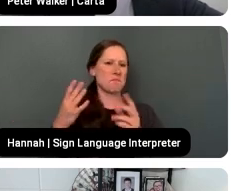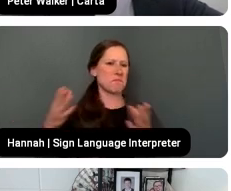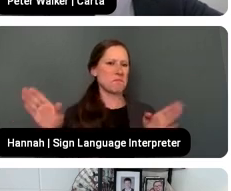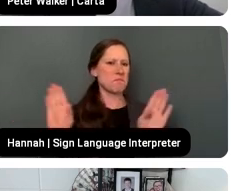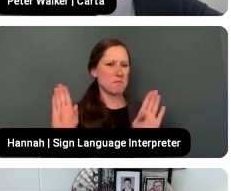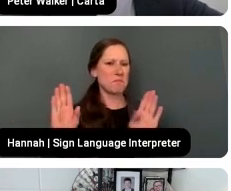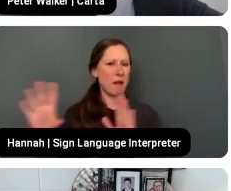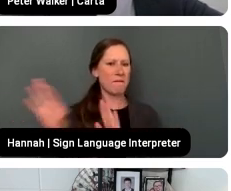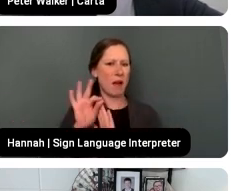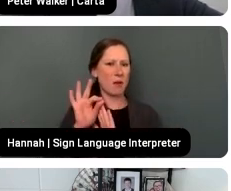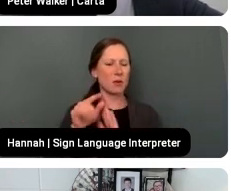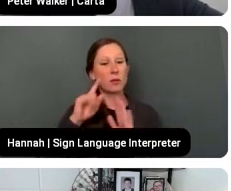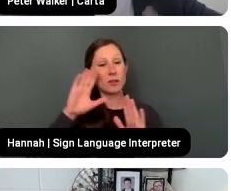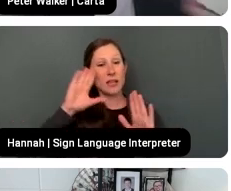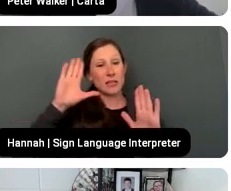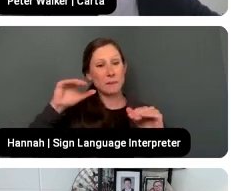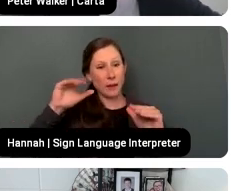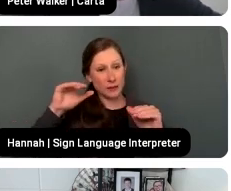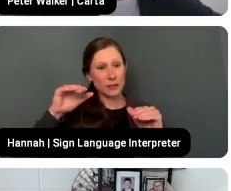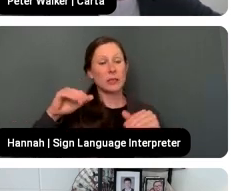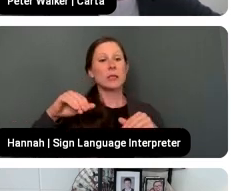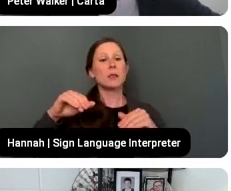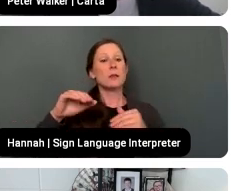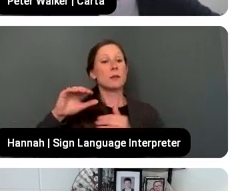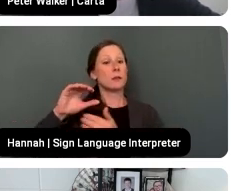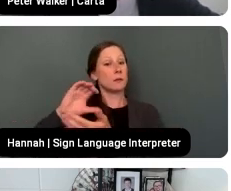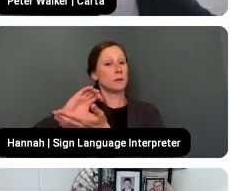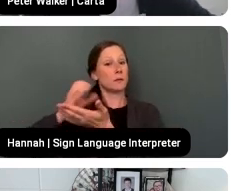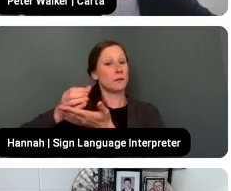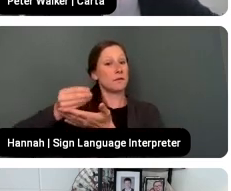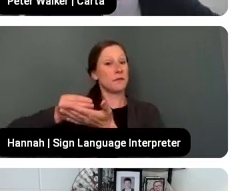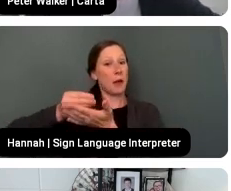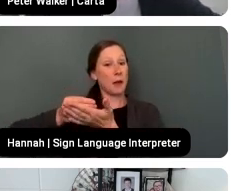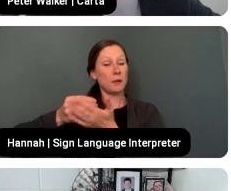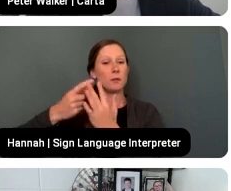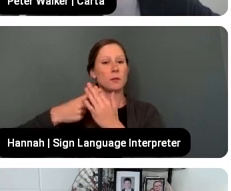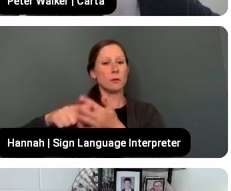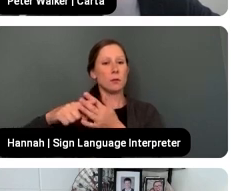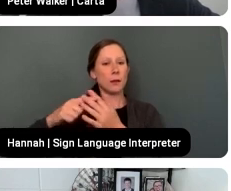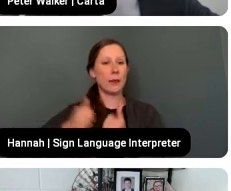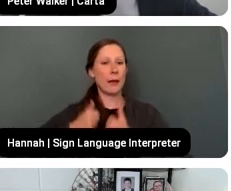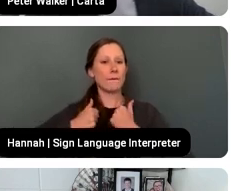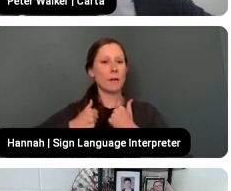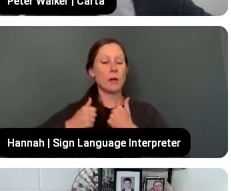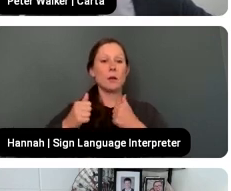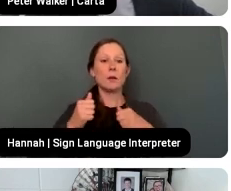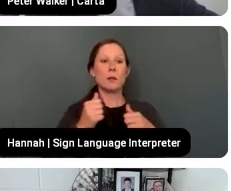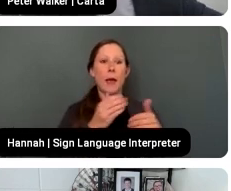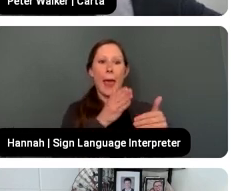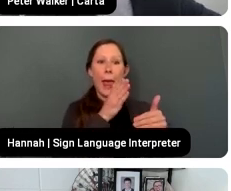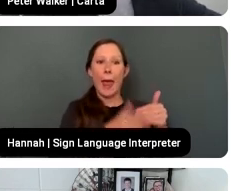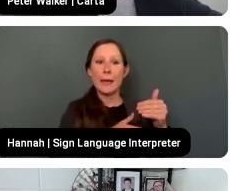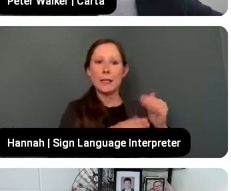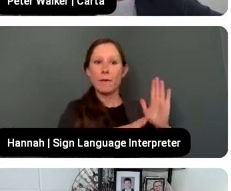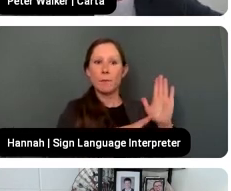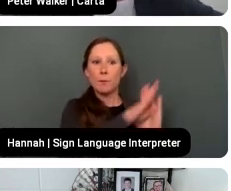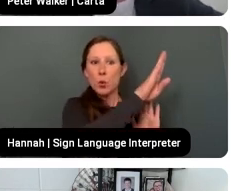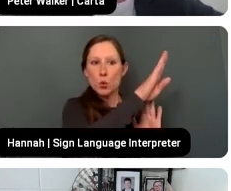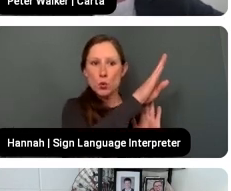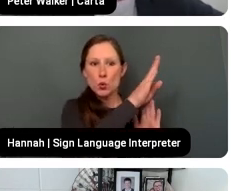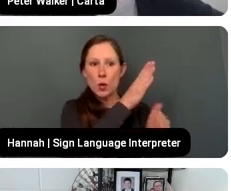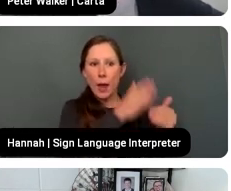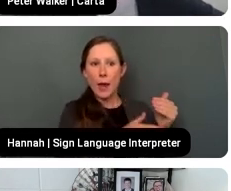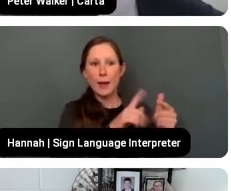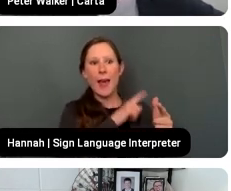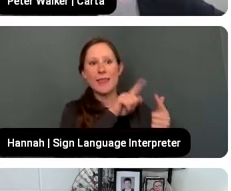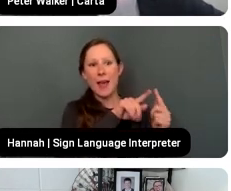expect probably that funds that started their life cycles in the, you know, tail end of the boom time, and then had to deal with the venture capital